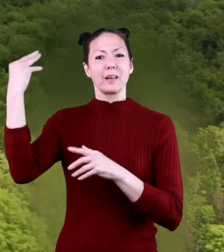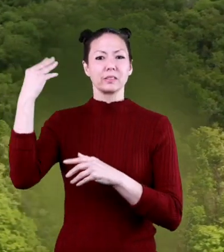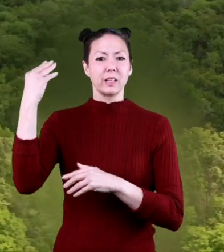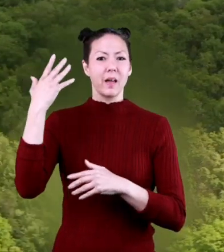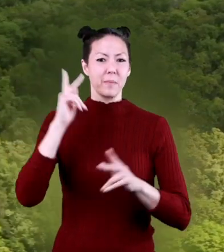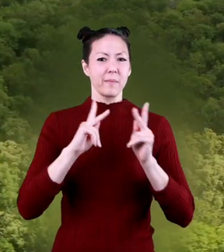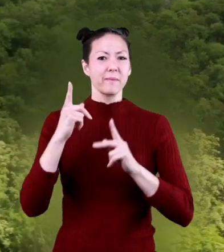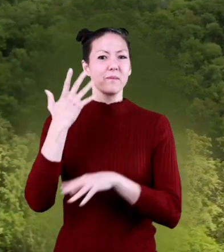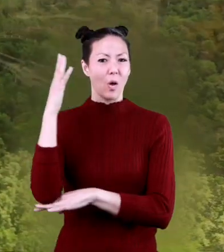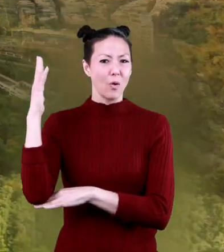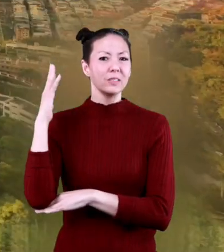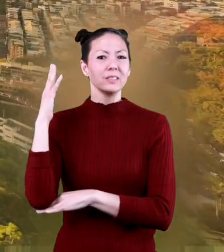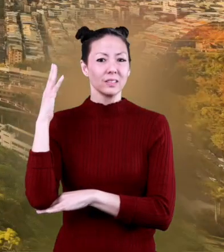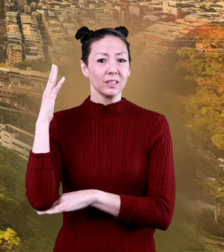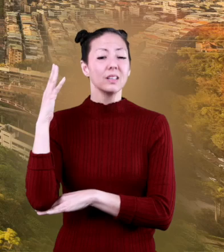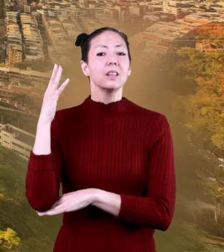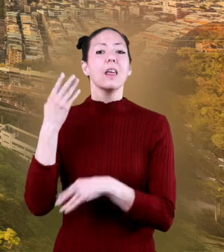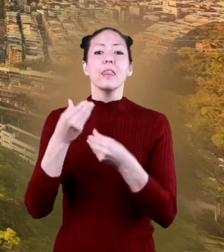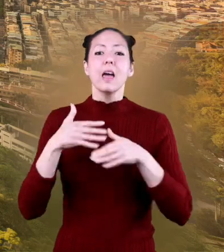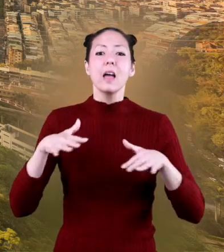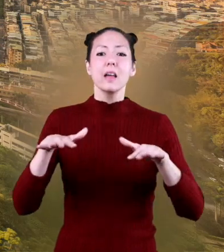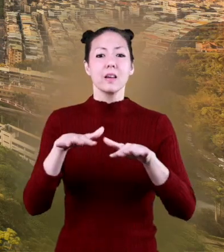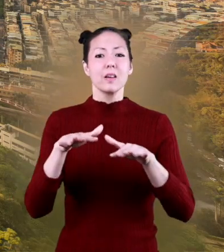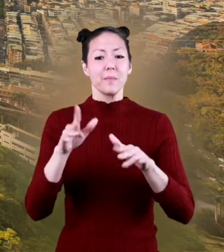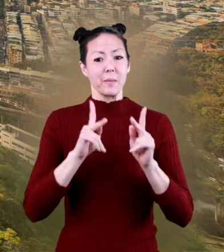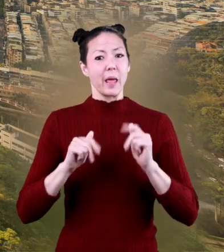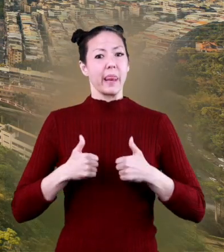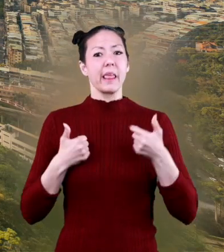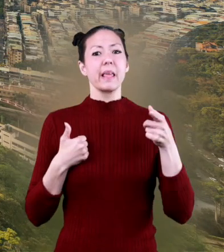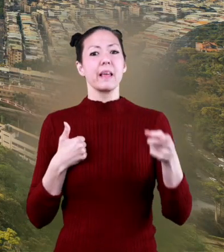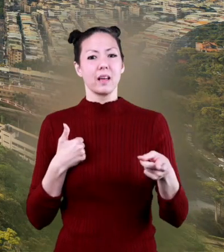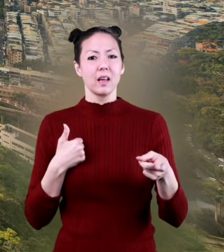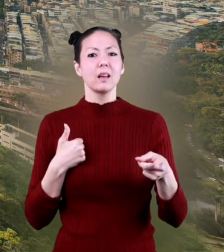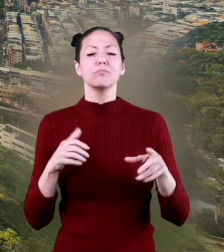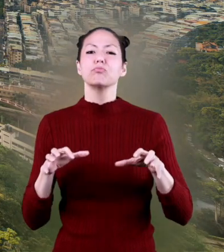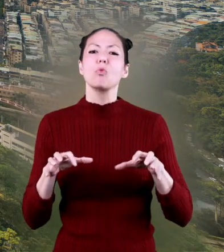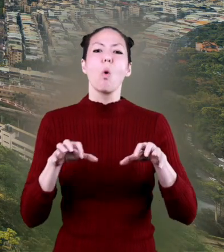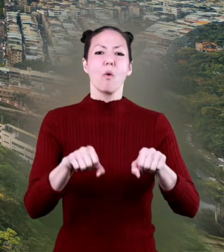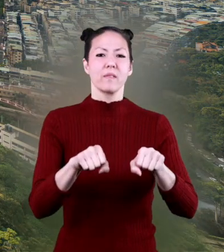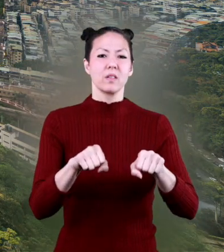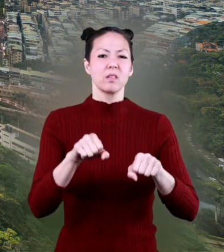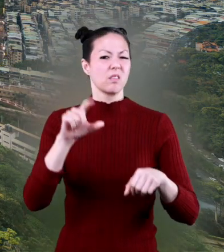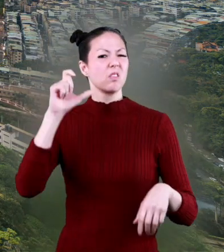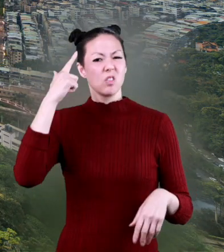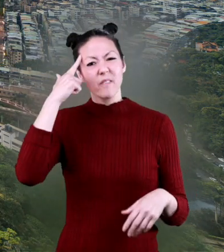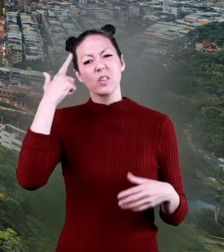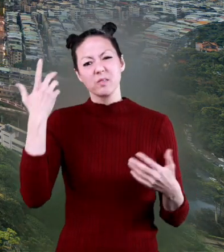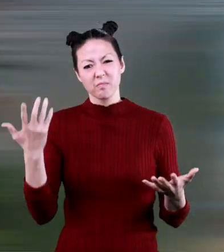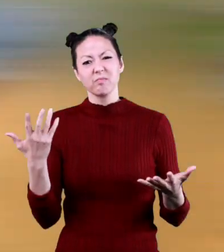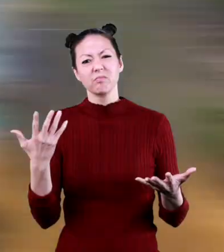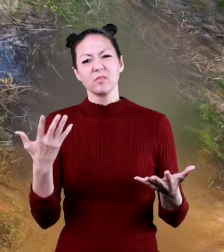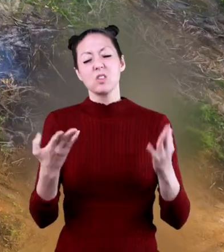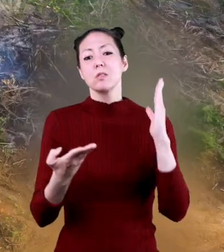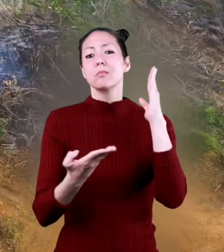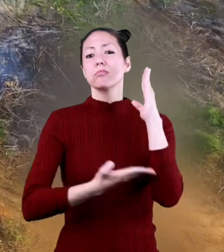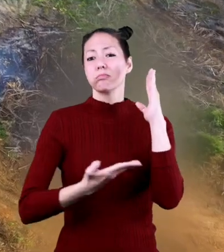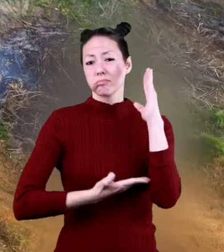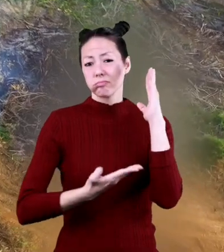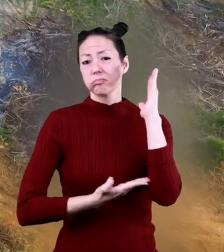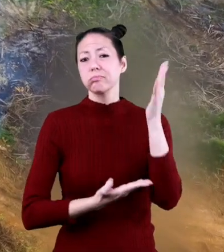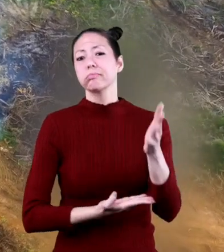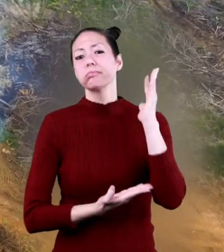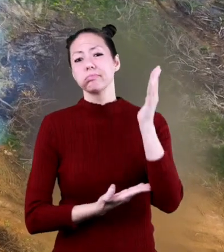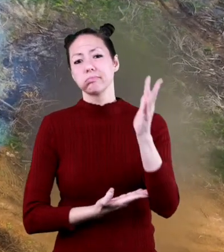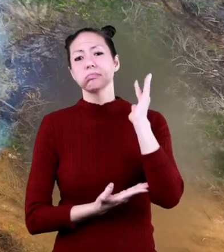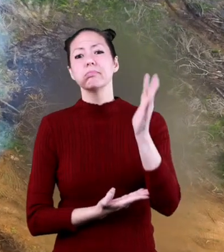the forests. Also, some of the land these groups live on is being taken over by governments and destroyed